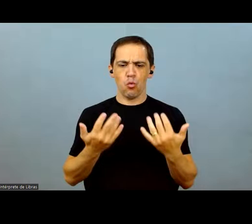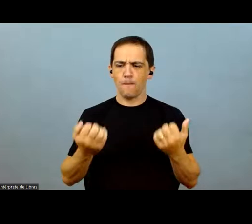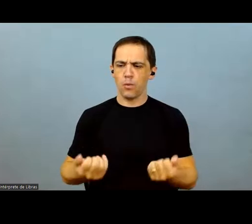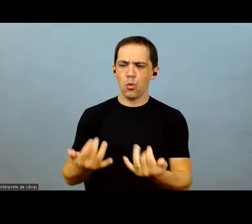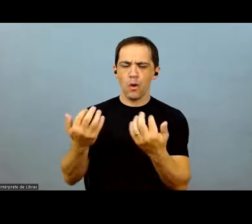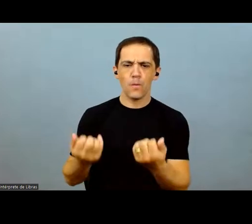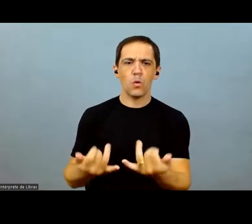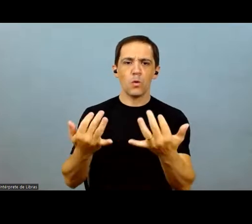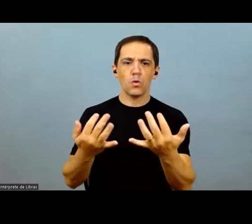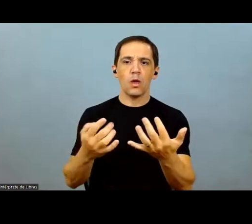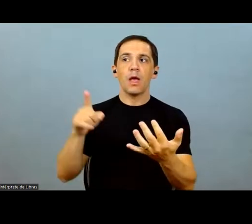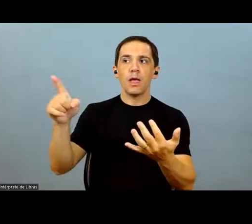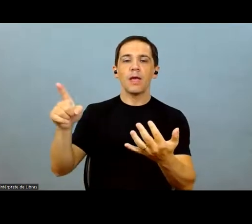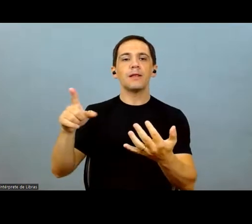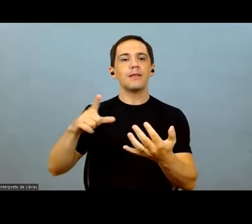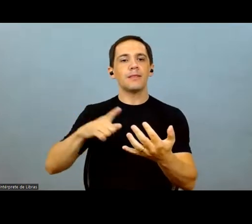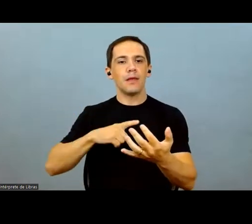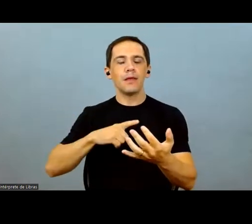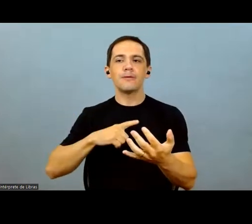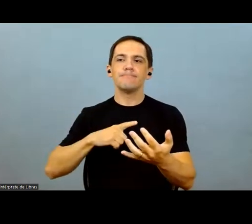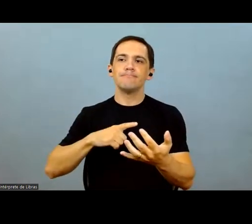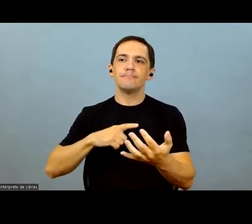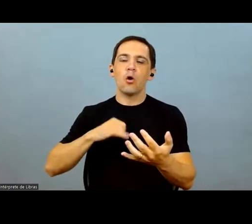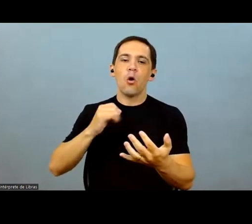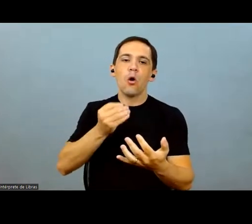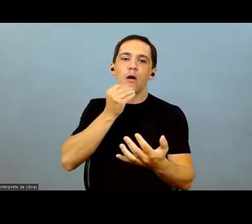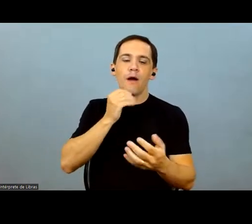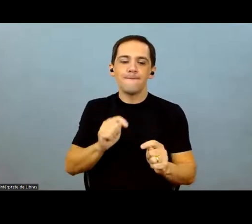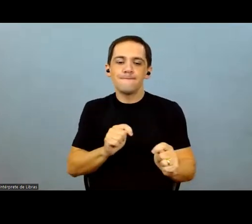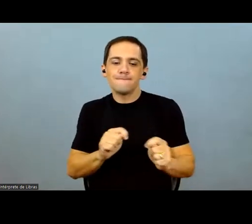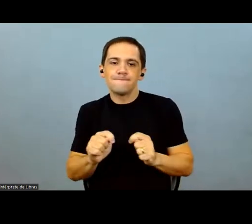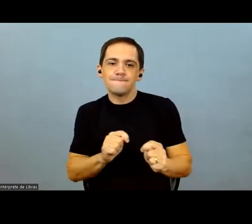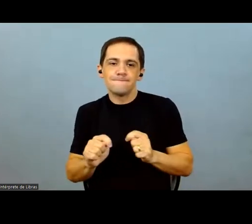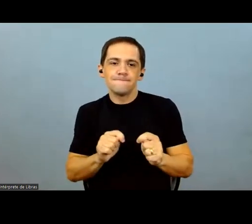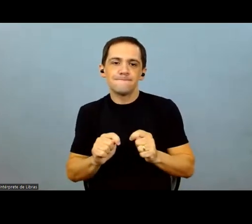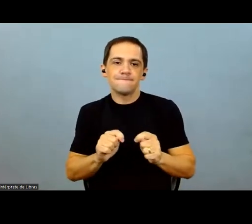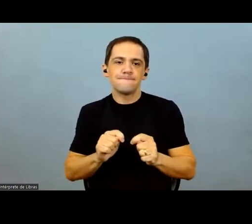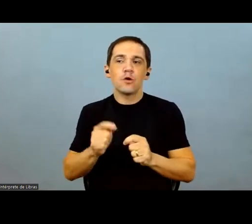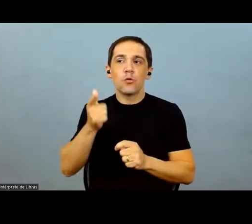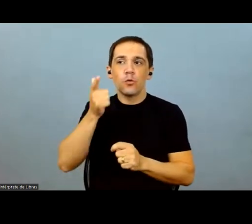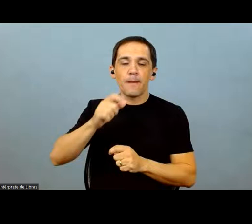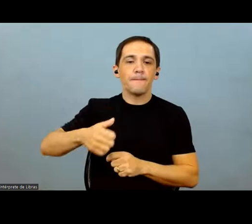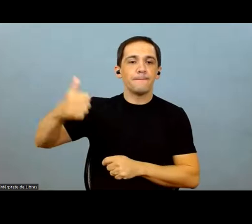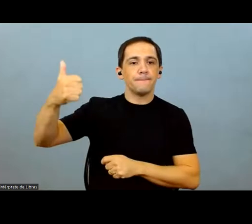soil is so fertile. And this gives them the ability to save on fertilizer.